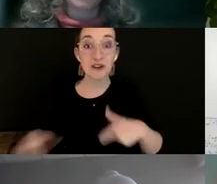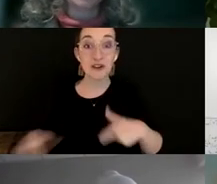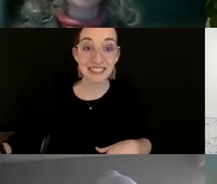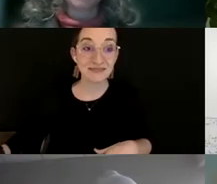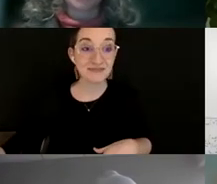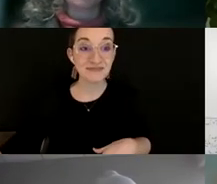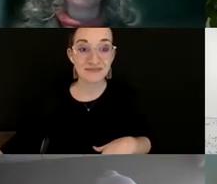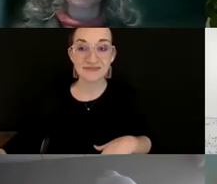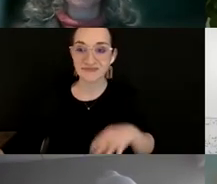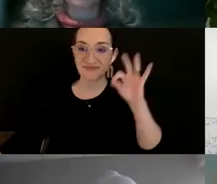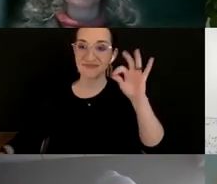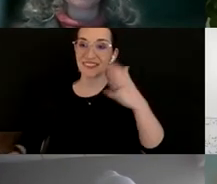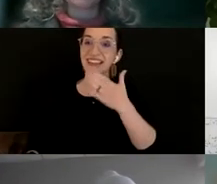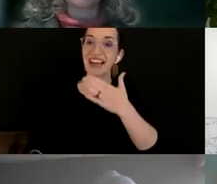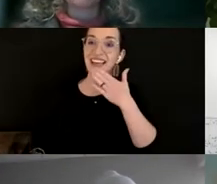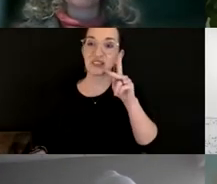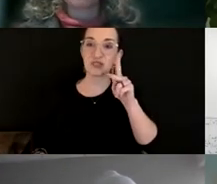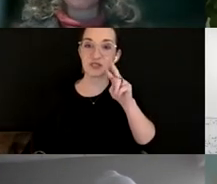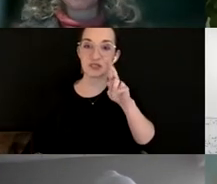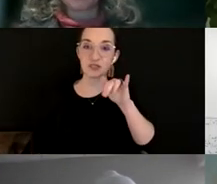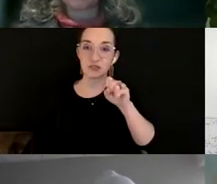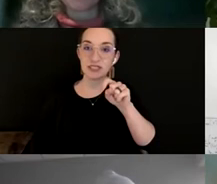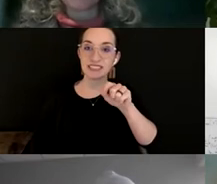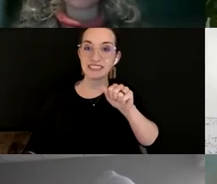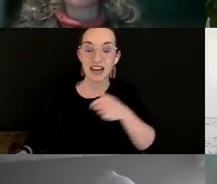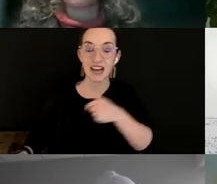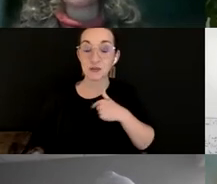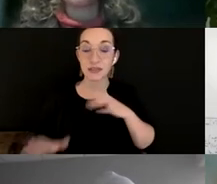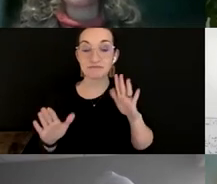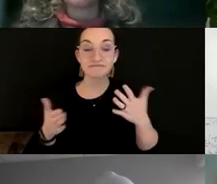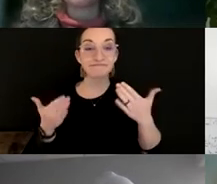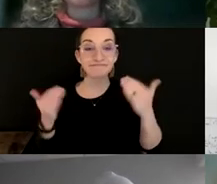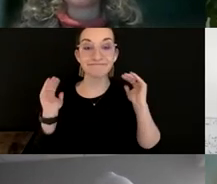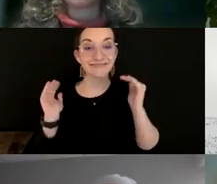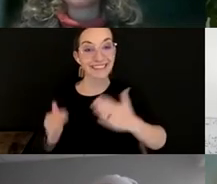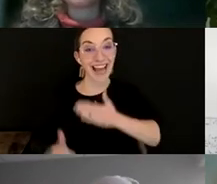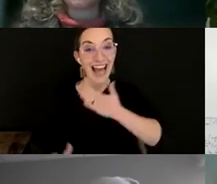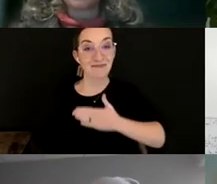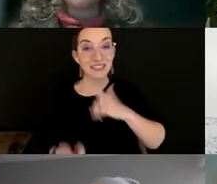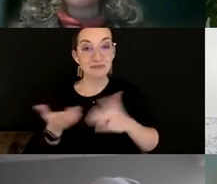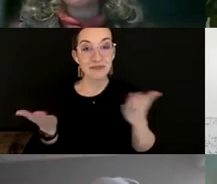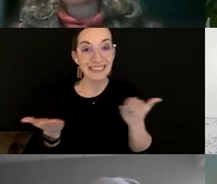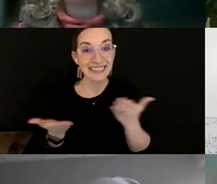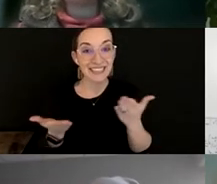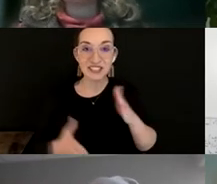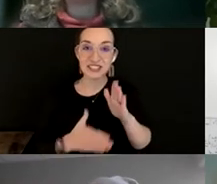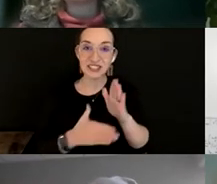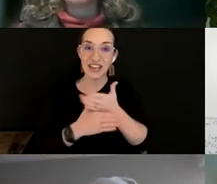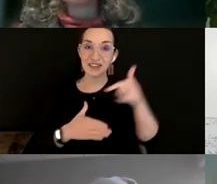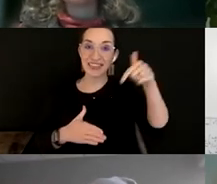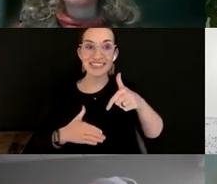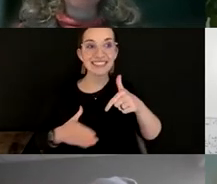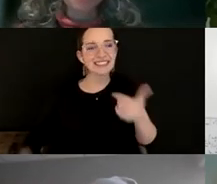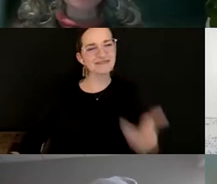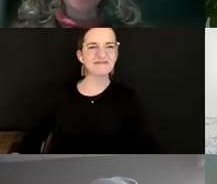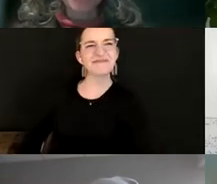Thank you, Krista. And we're so, we're simply overjoyed to be here sharing this, maybe not